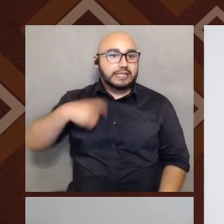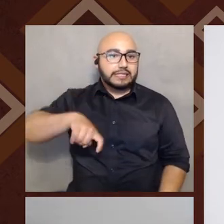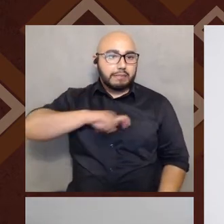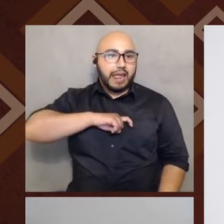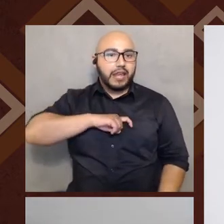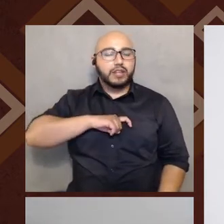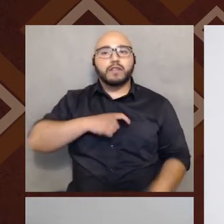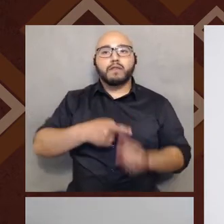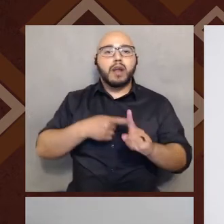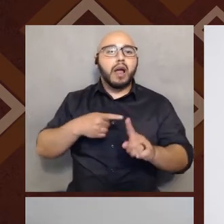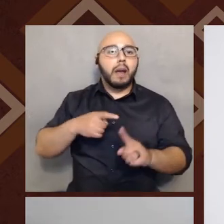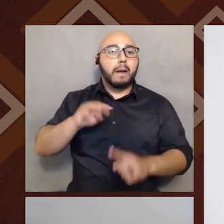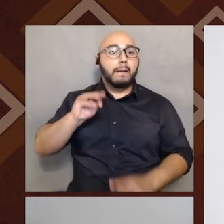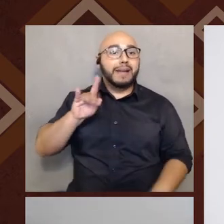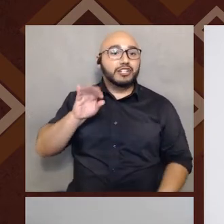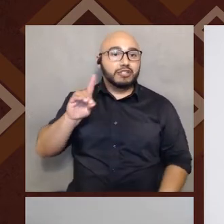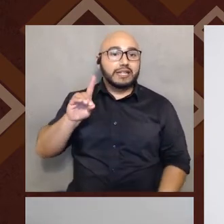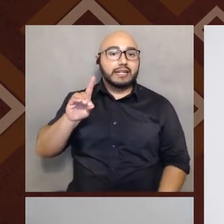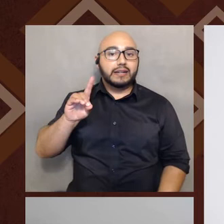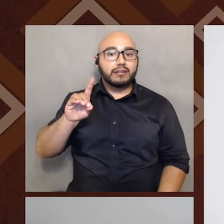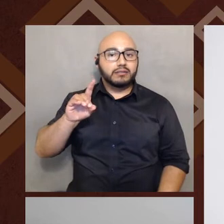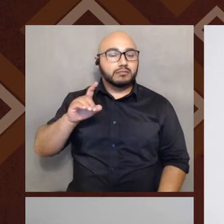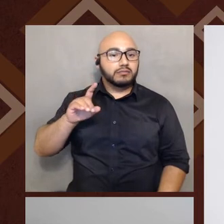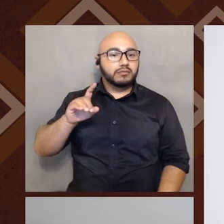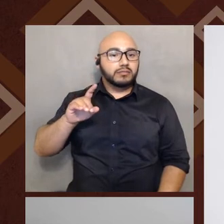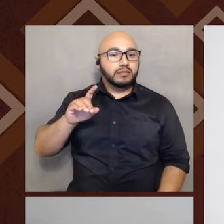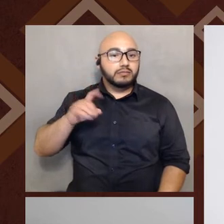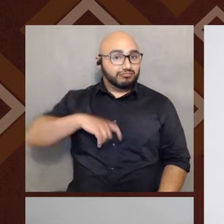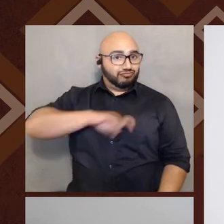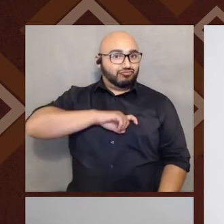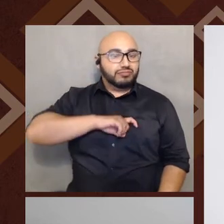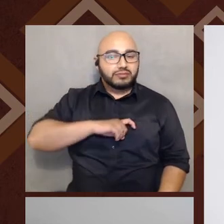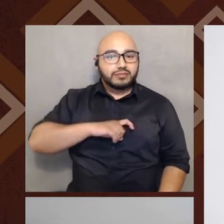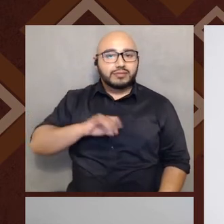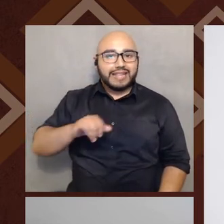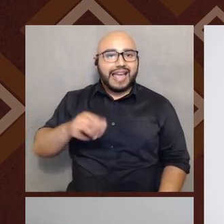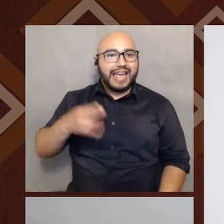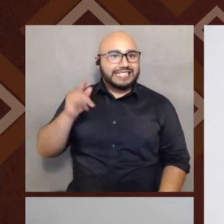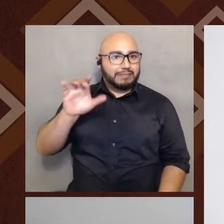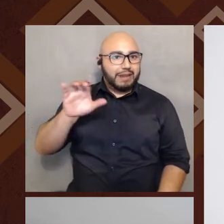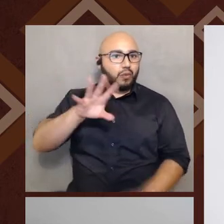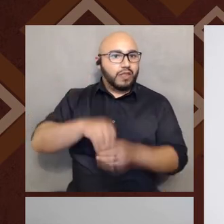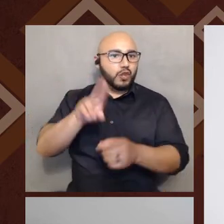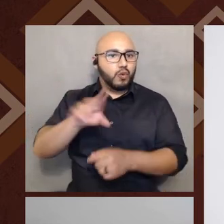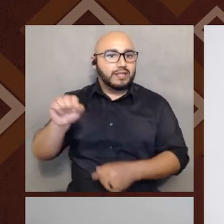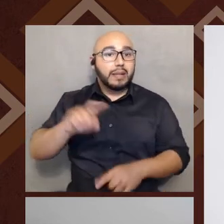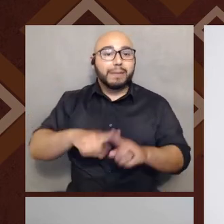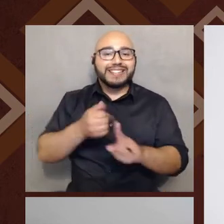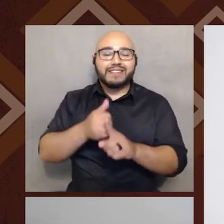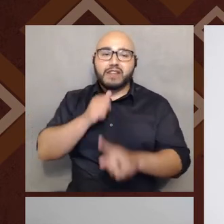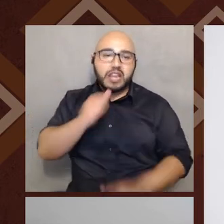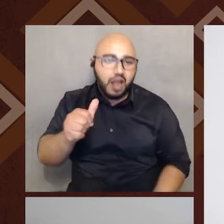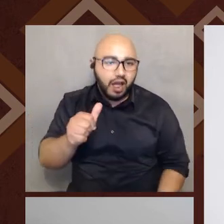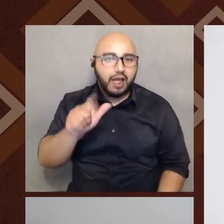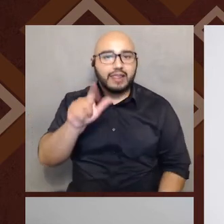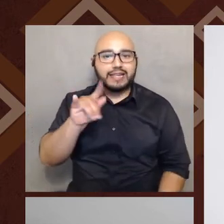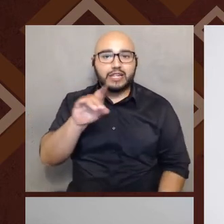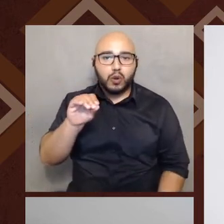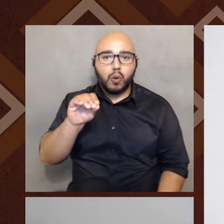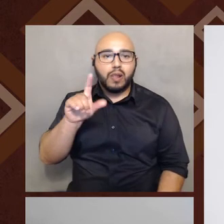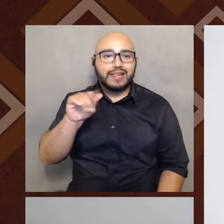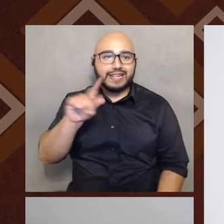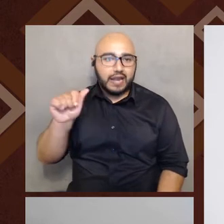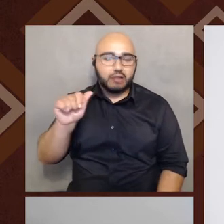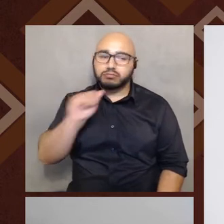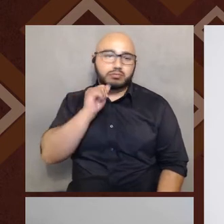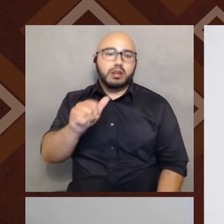Madrid, España is a Hispanic within the United States, but they are not a Latino or a Latina. Right. They're